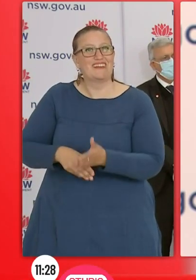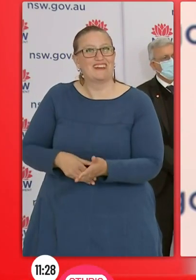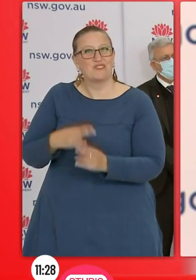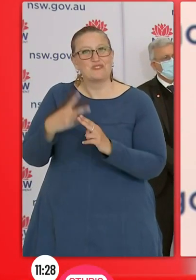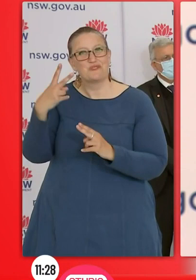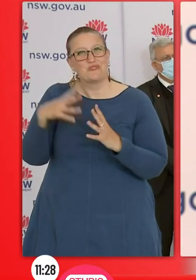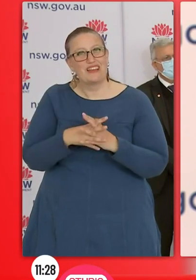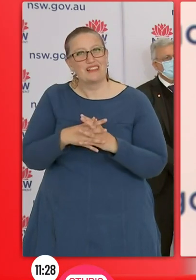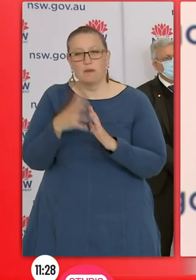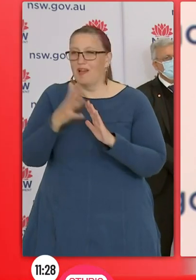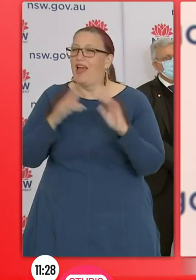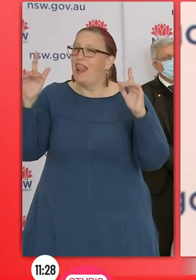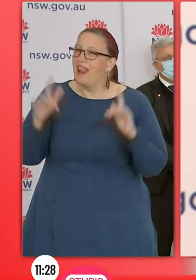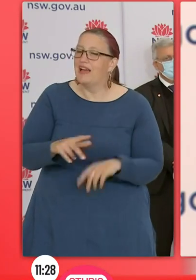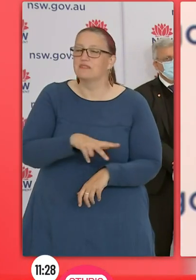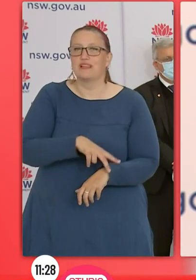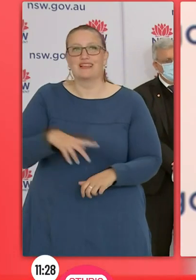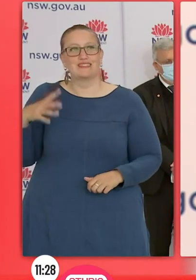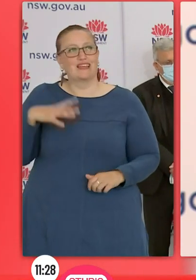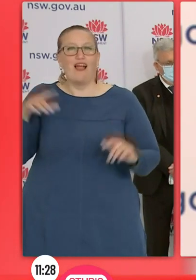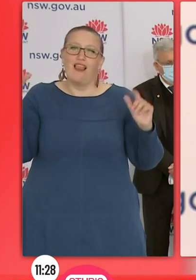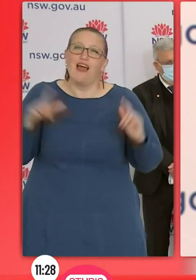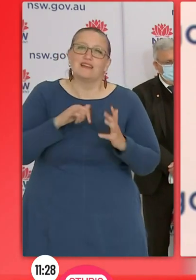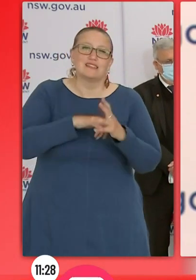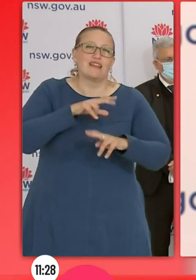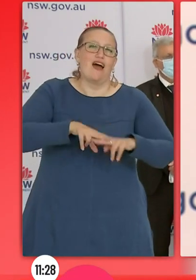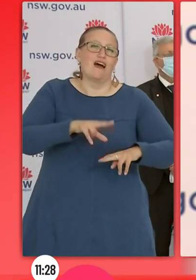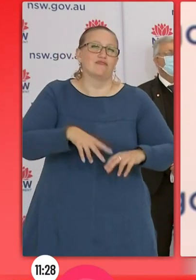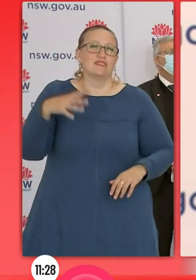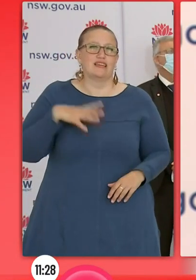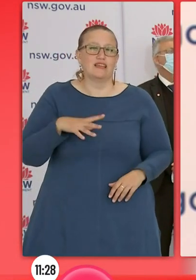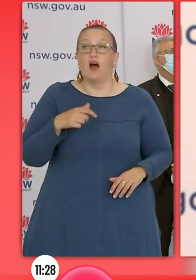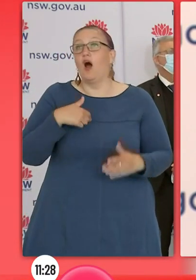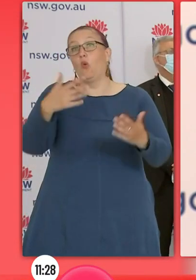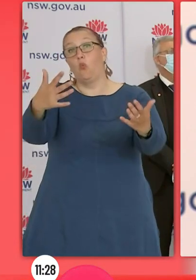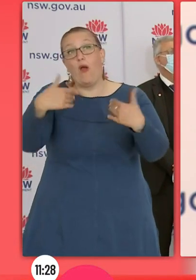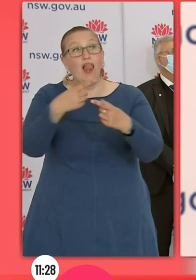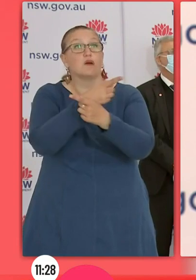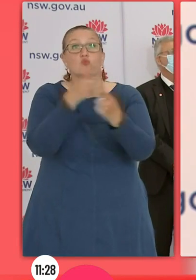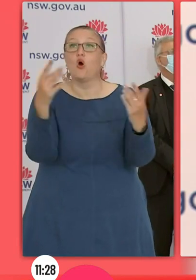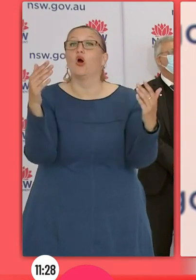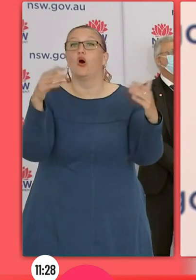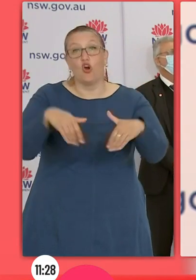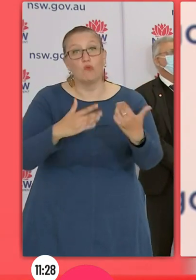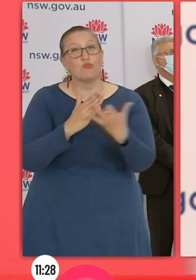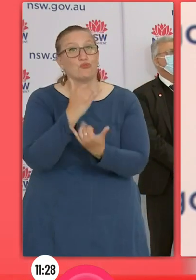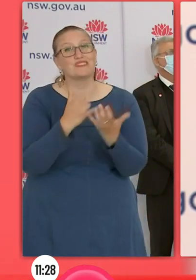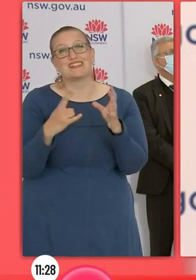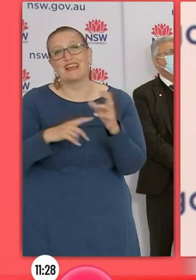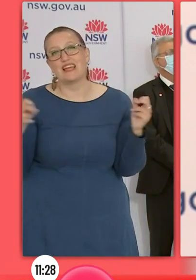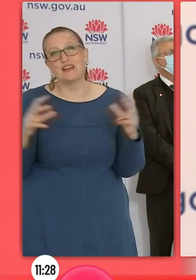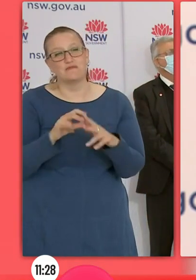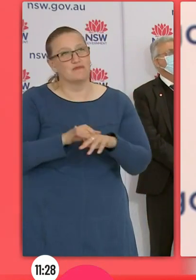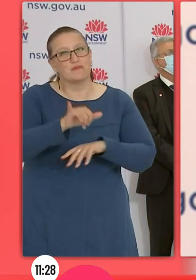resources elsewhere. And I would welcome Australians coming home through Sydney airport because once you have 80 per cent of your adult population fully vaccinated,